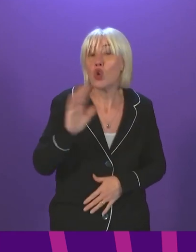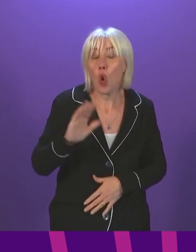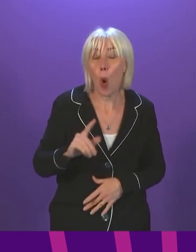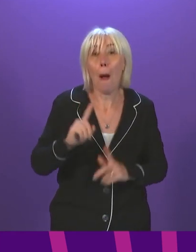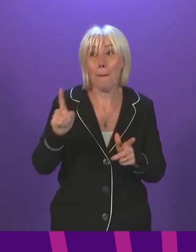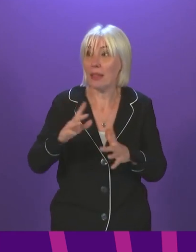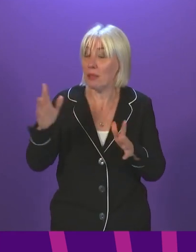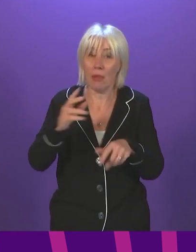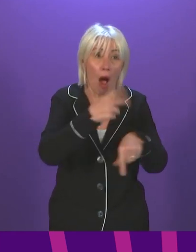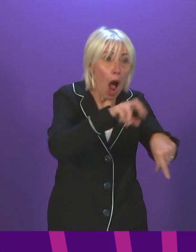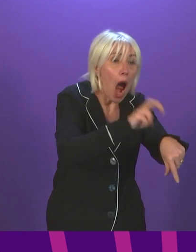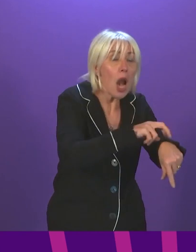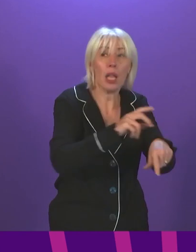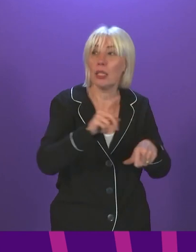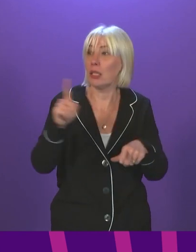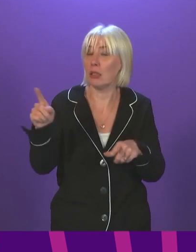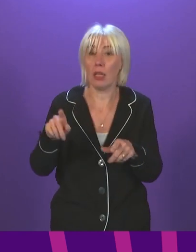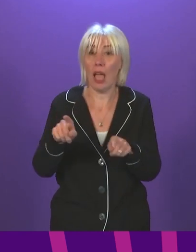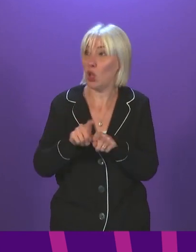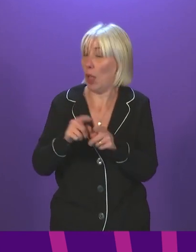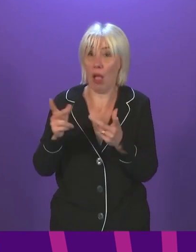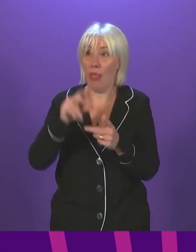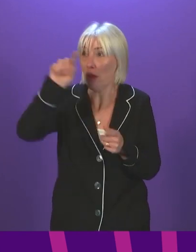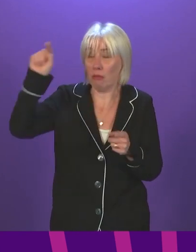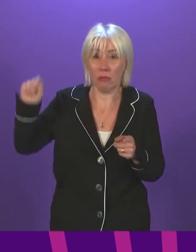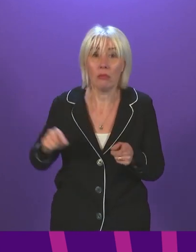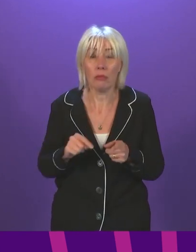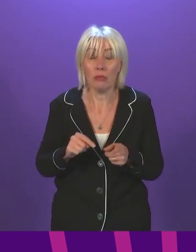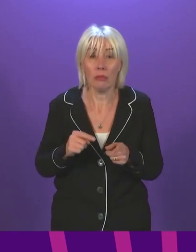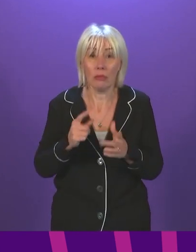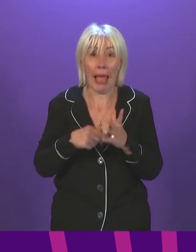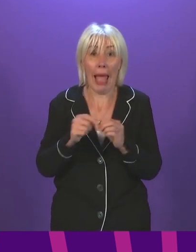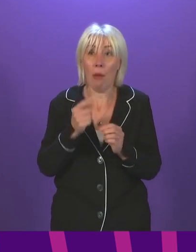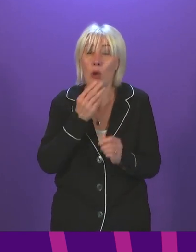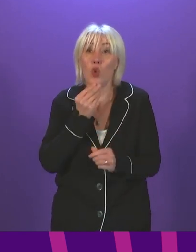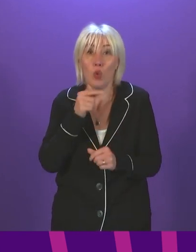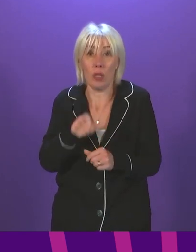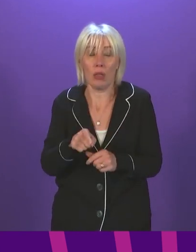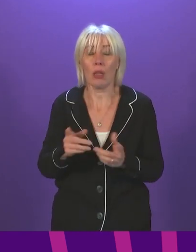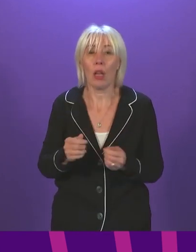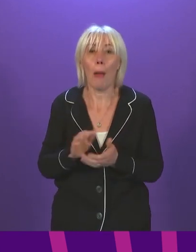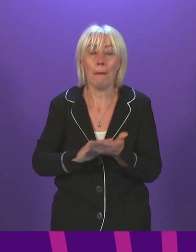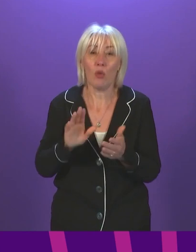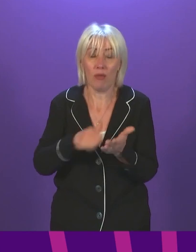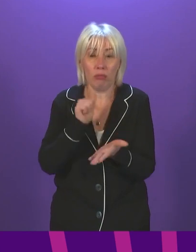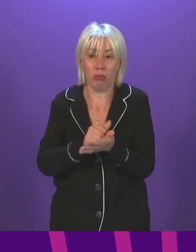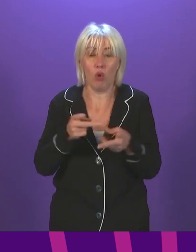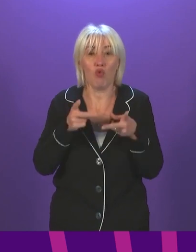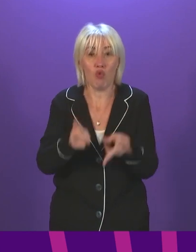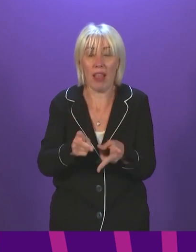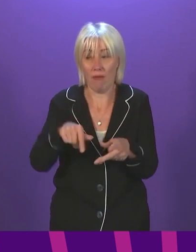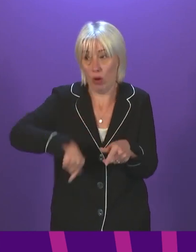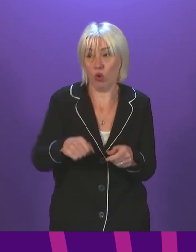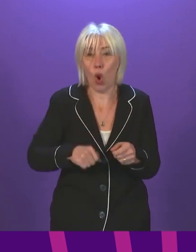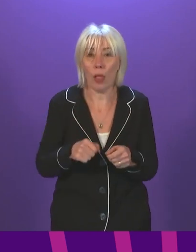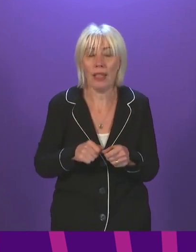area, and that includes Ireland, as well as the Crown dependencies. That said, it's right and proper that we design a scheme that is right for Scotland and works first